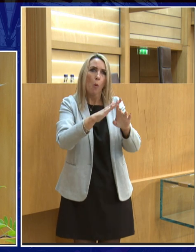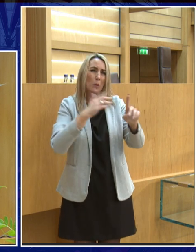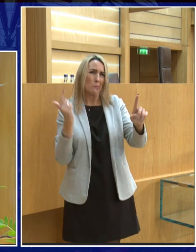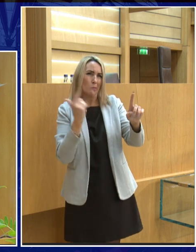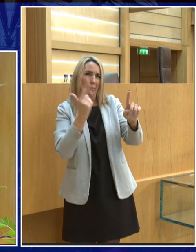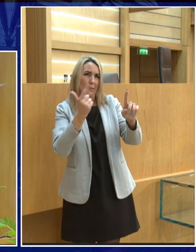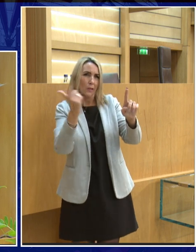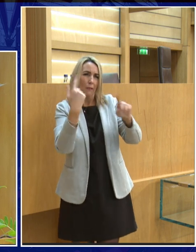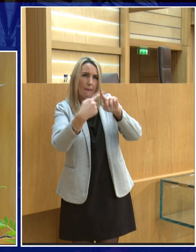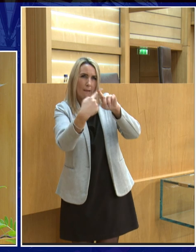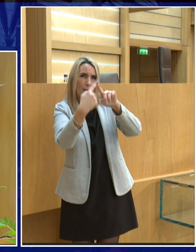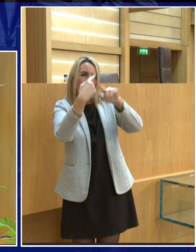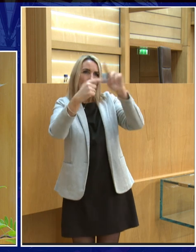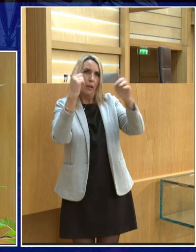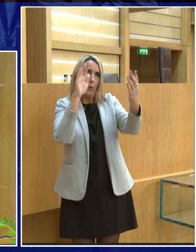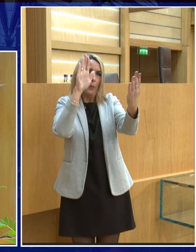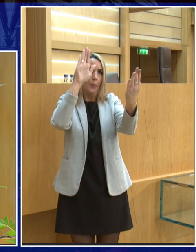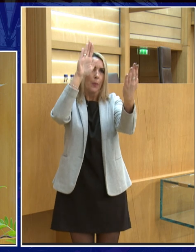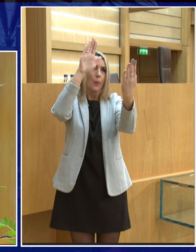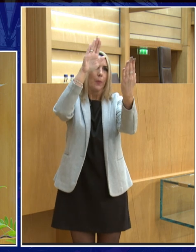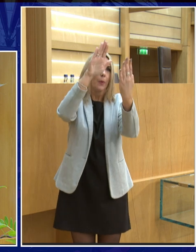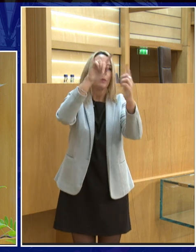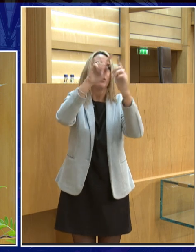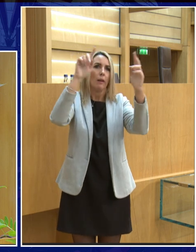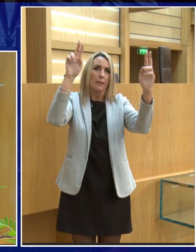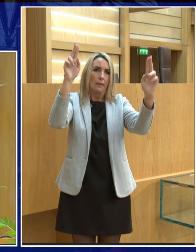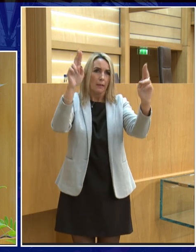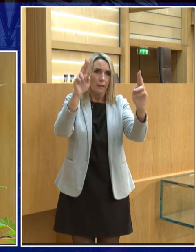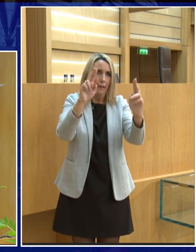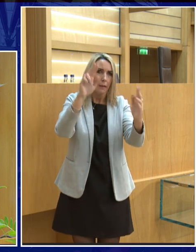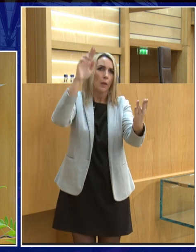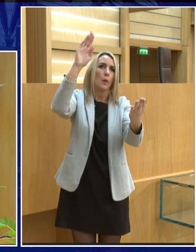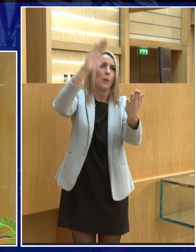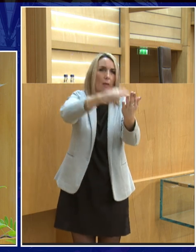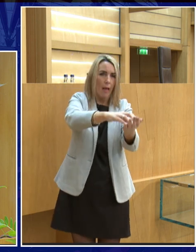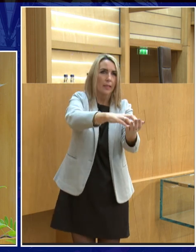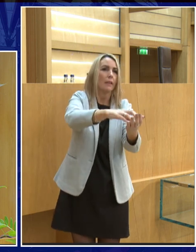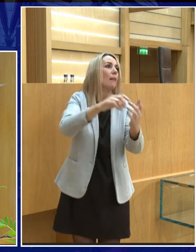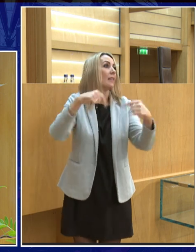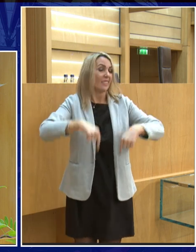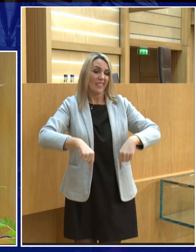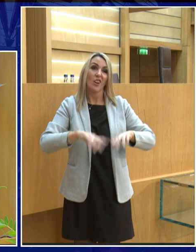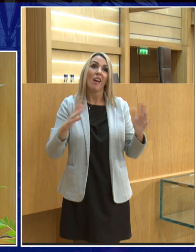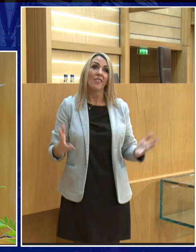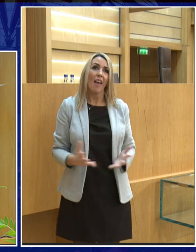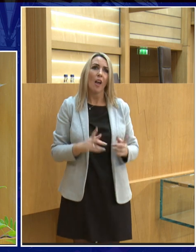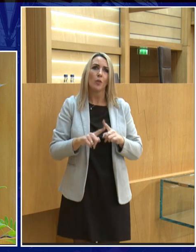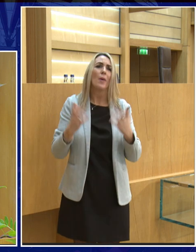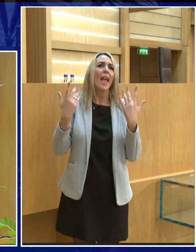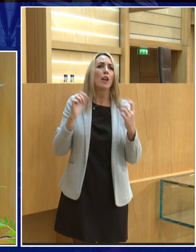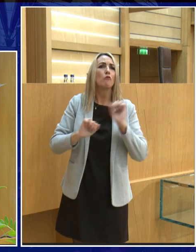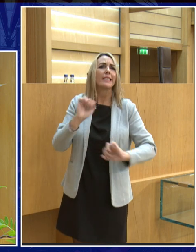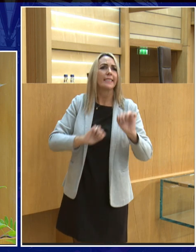through space and then they get into orbit around Mars and then we want them to land on the surface now here on Earth we have air resistance